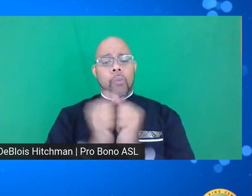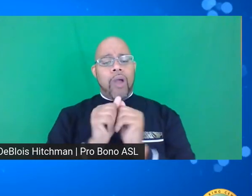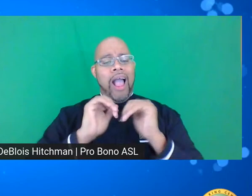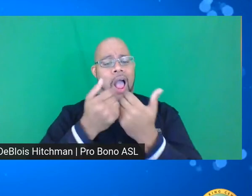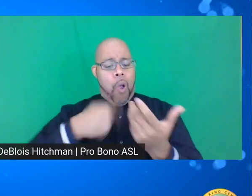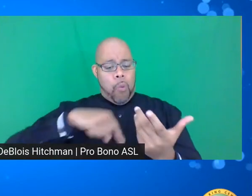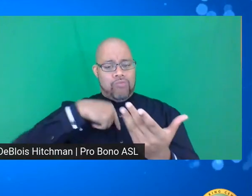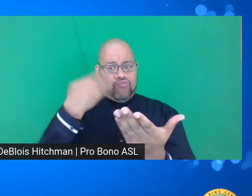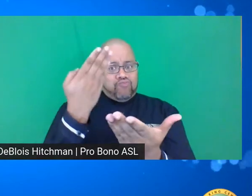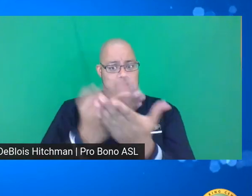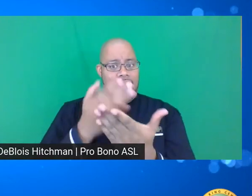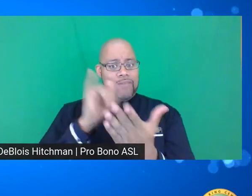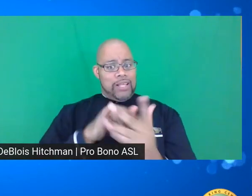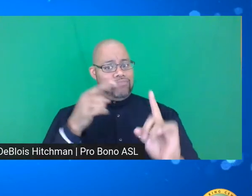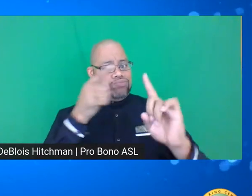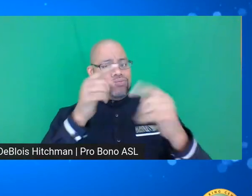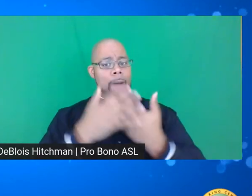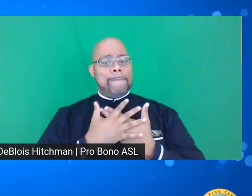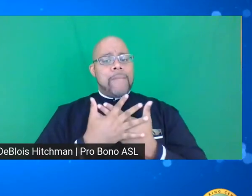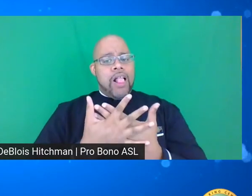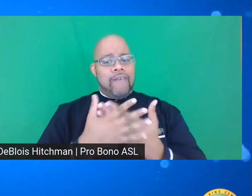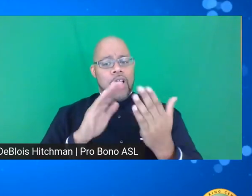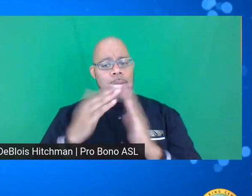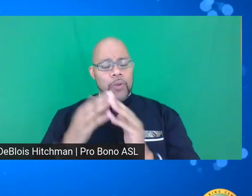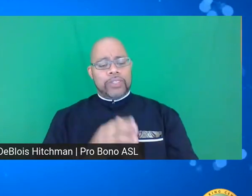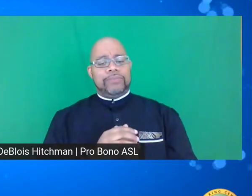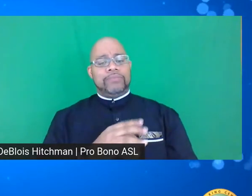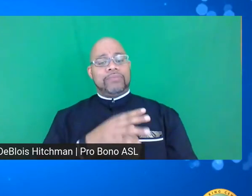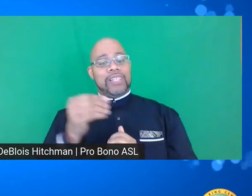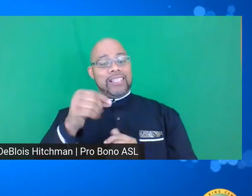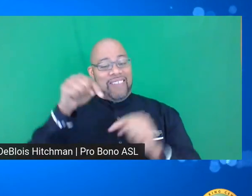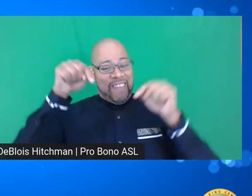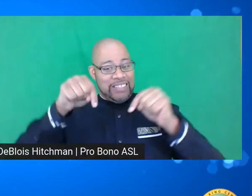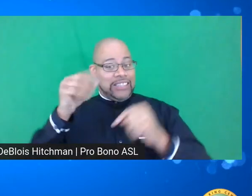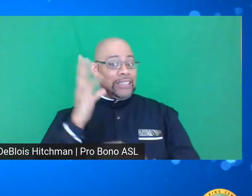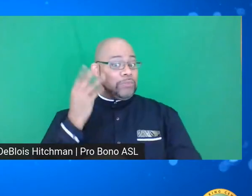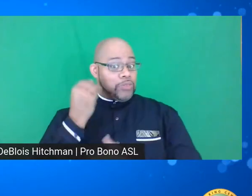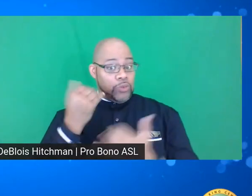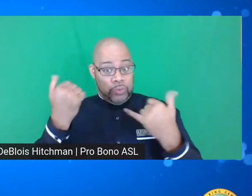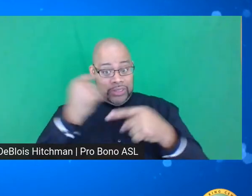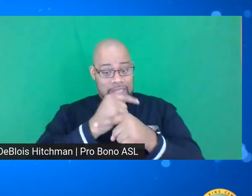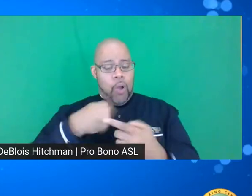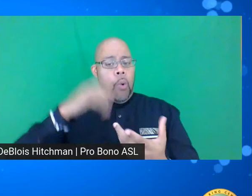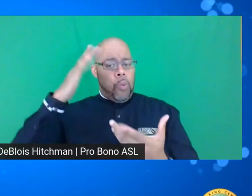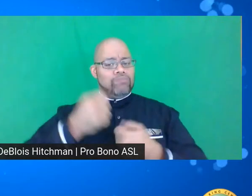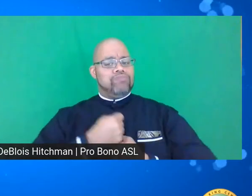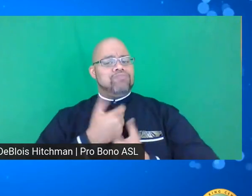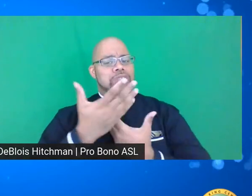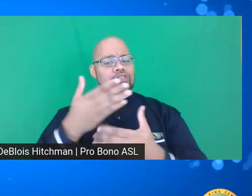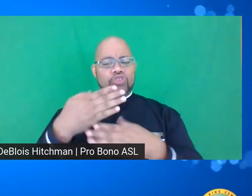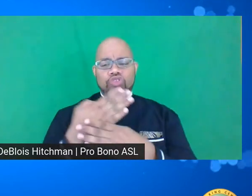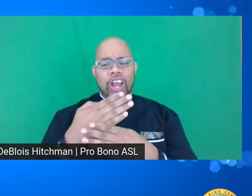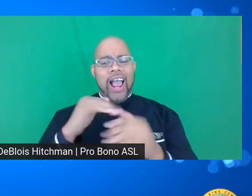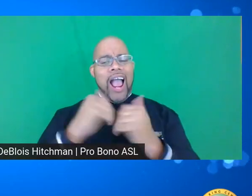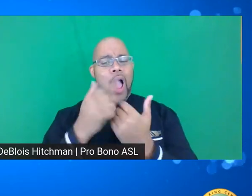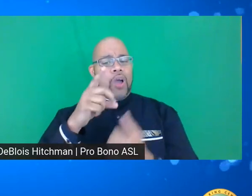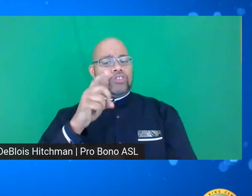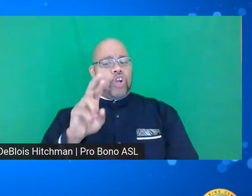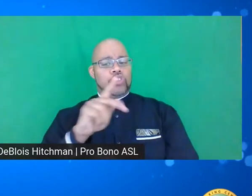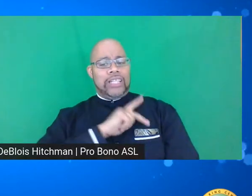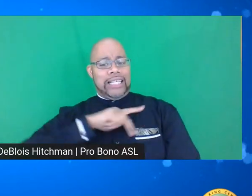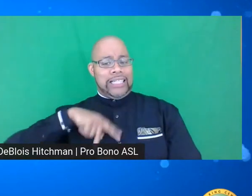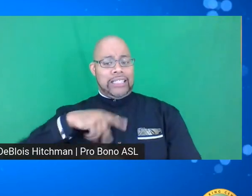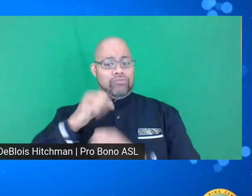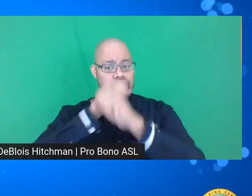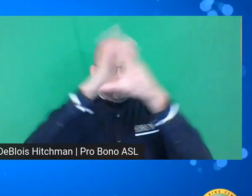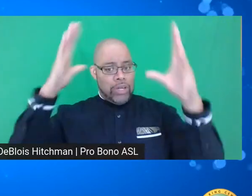we get to that Beloved Community. And in fact, in this experience today, we'll express and share how Dr. King's dream